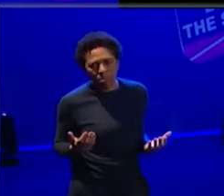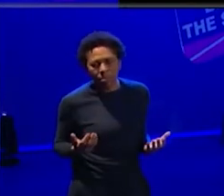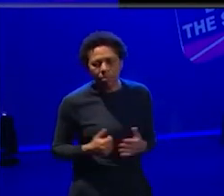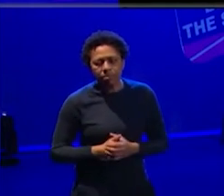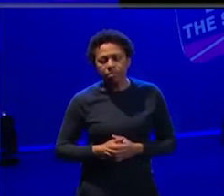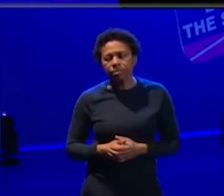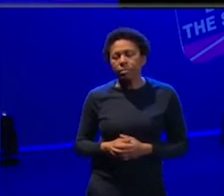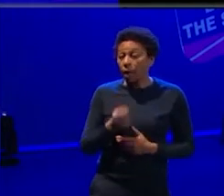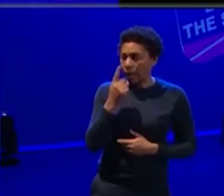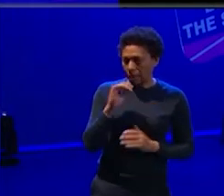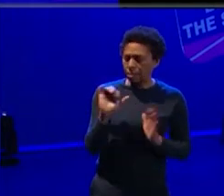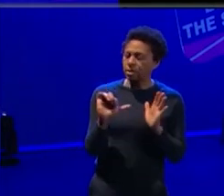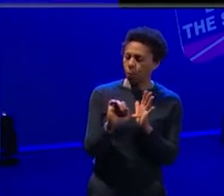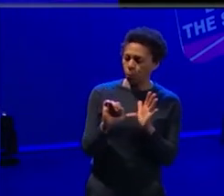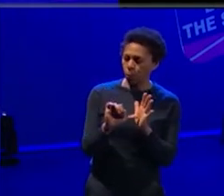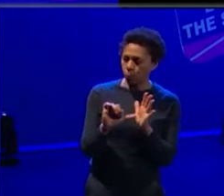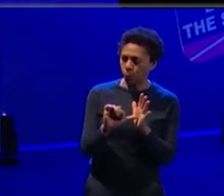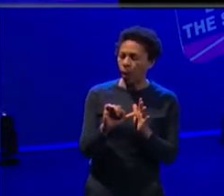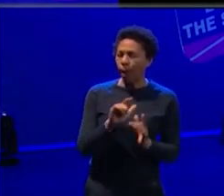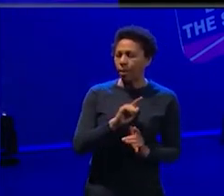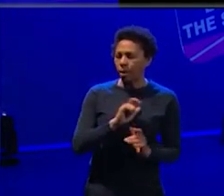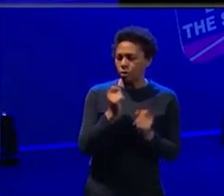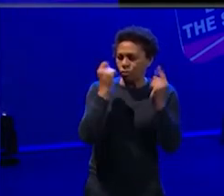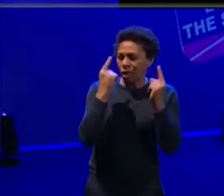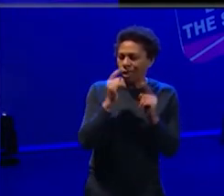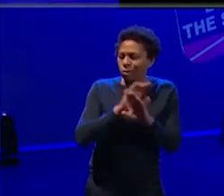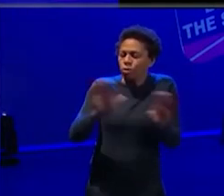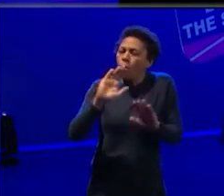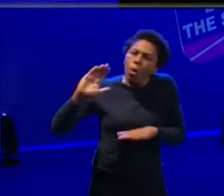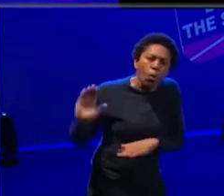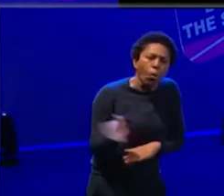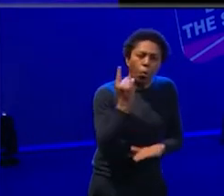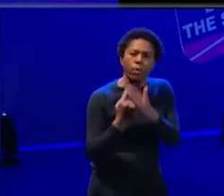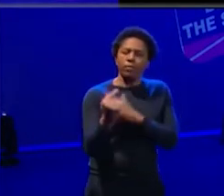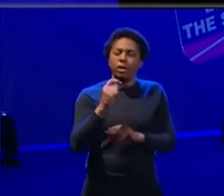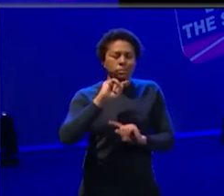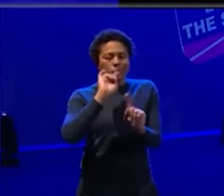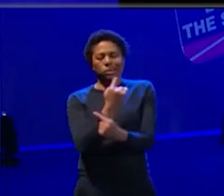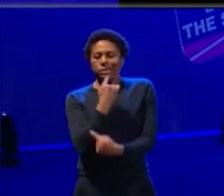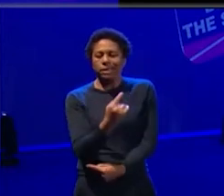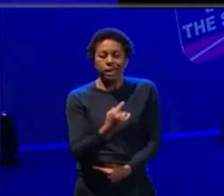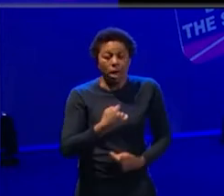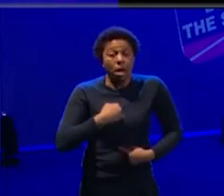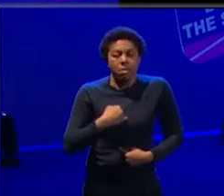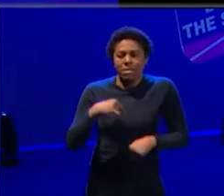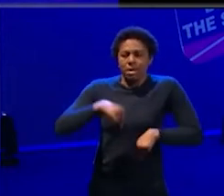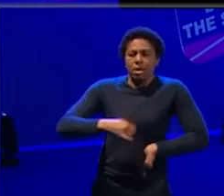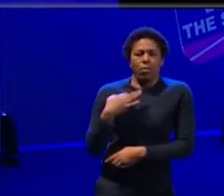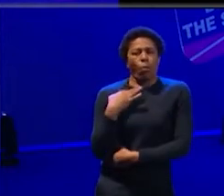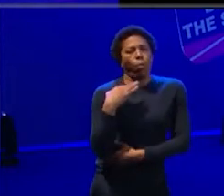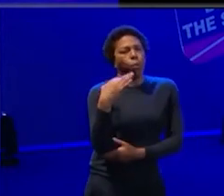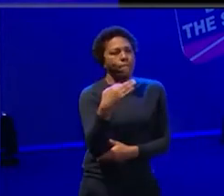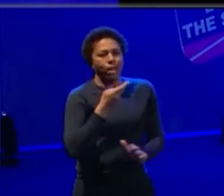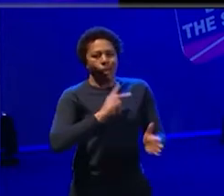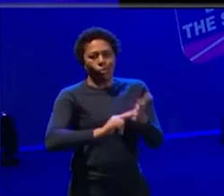it's very tricky because I realized that that's not the case for every freelance person. This is me talking on behalf of an organization that has